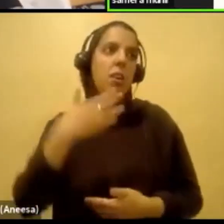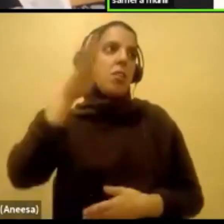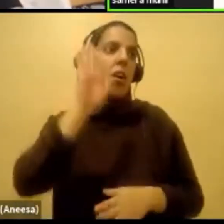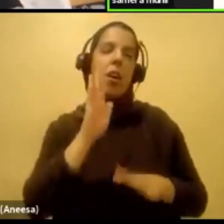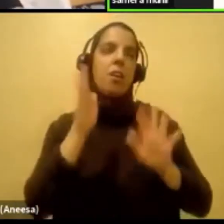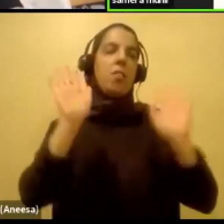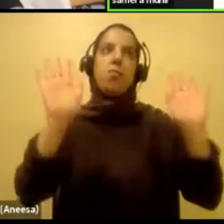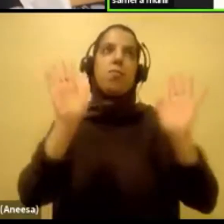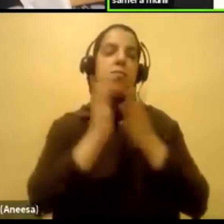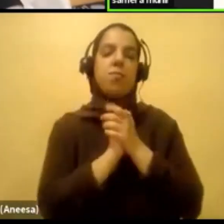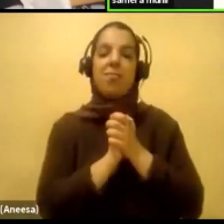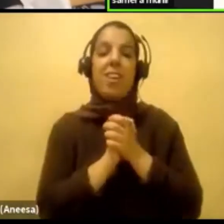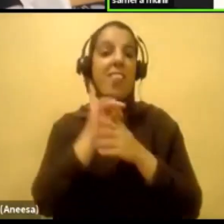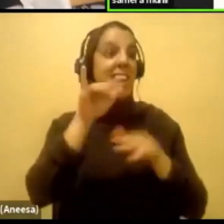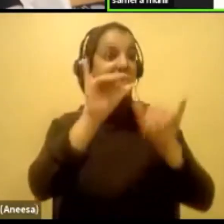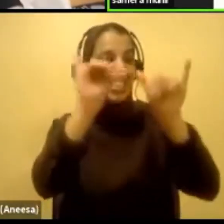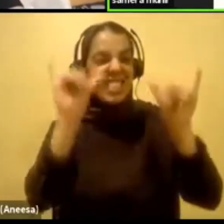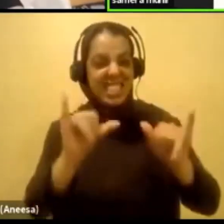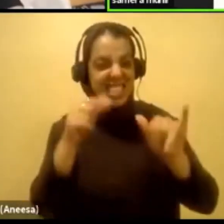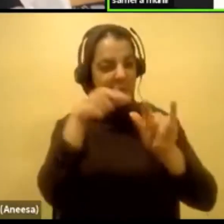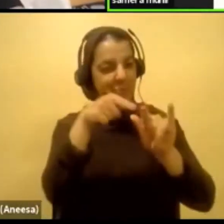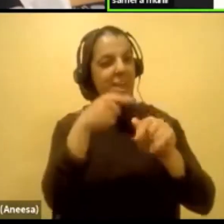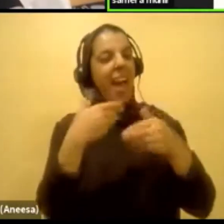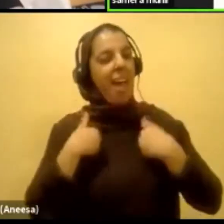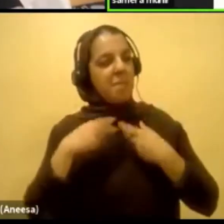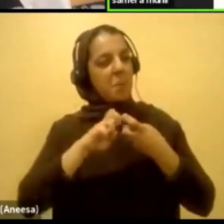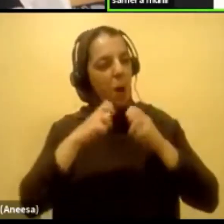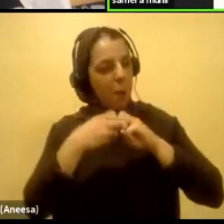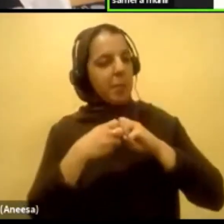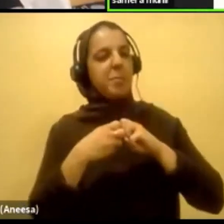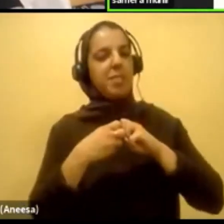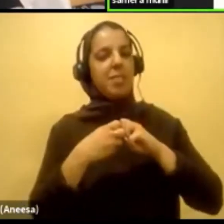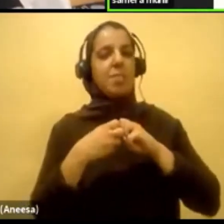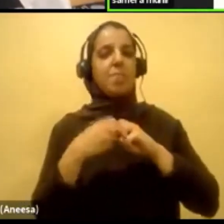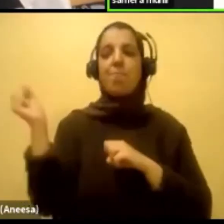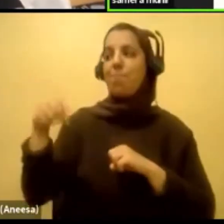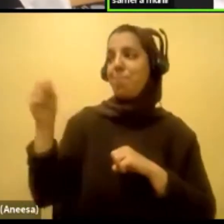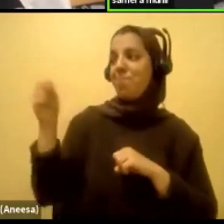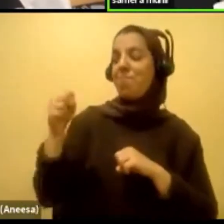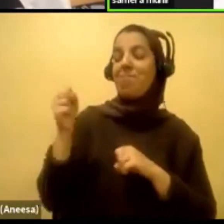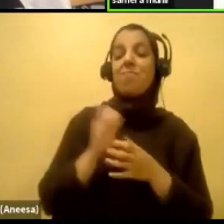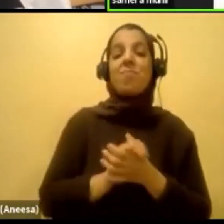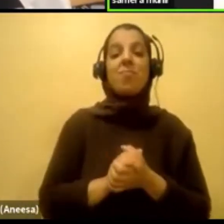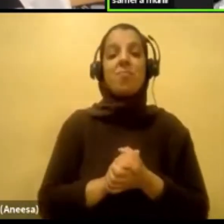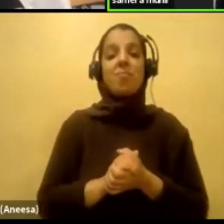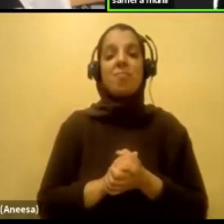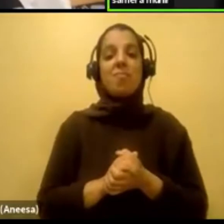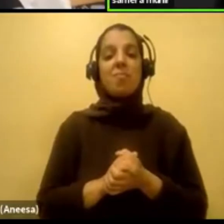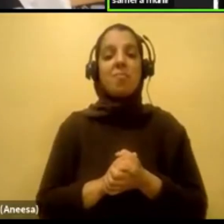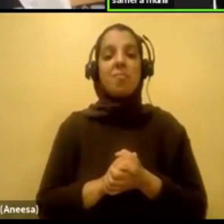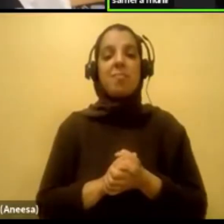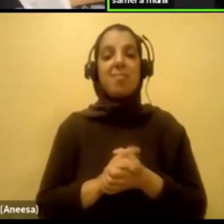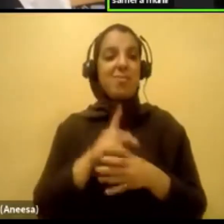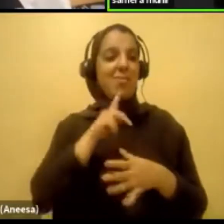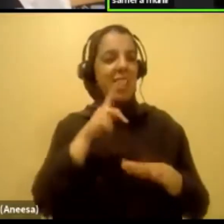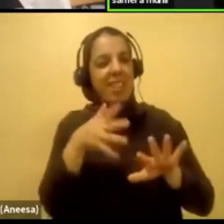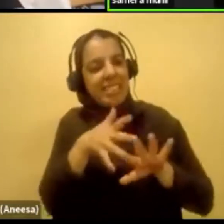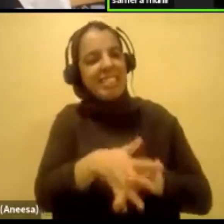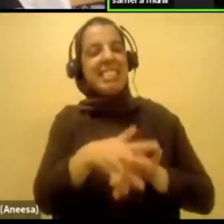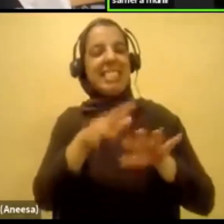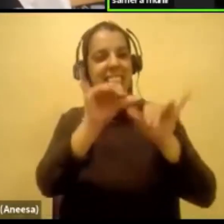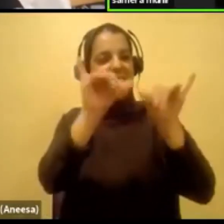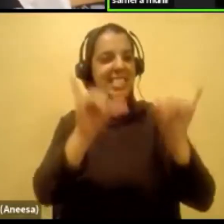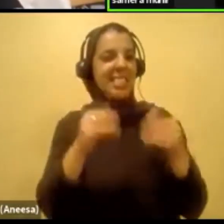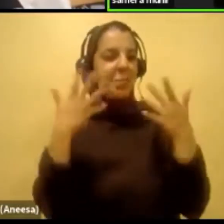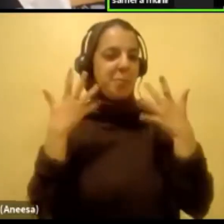it's, it's, uh, systematic. Right? So it's in, it's ingrained in the system, unfortunately.